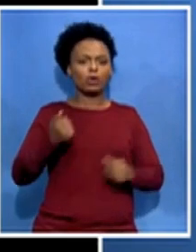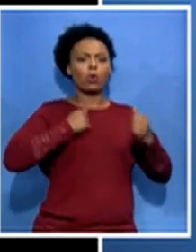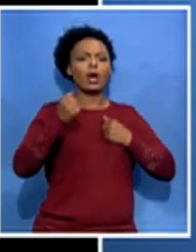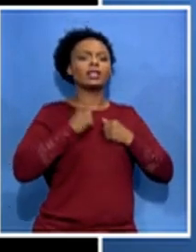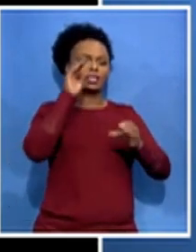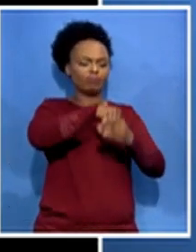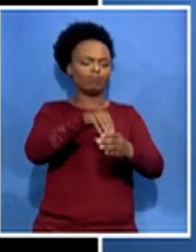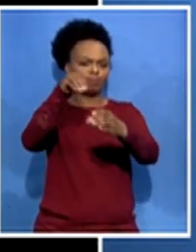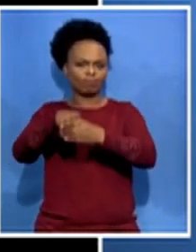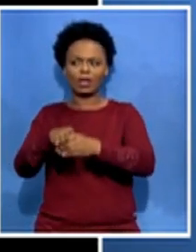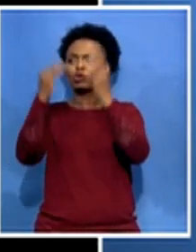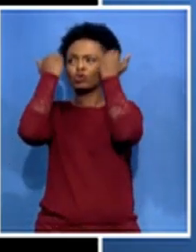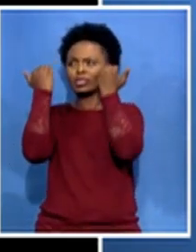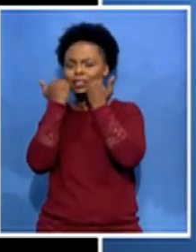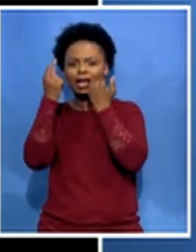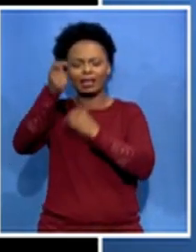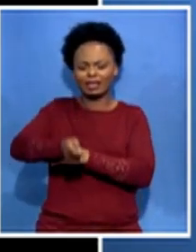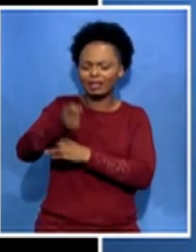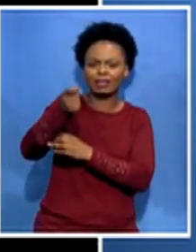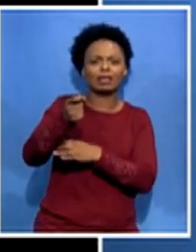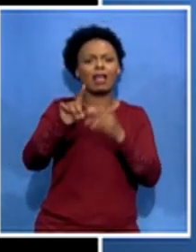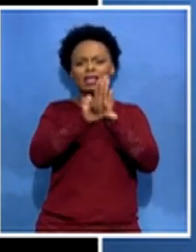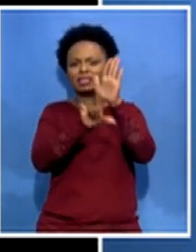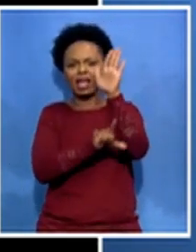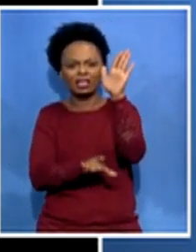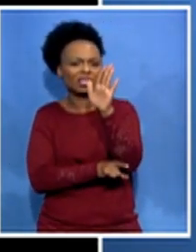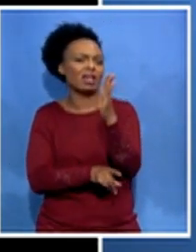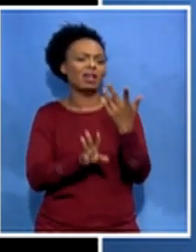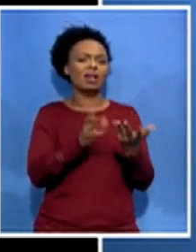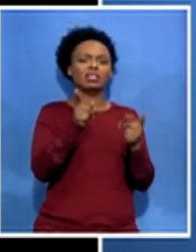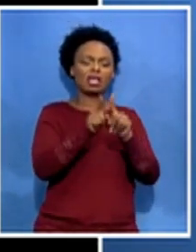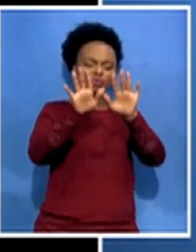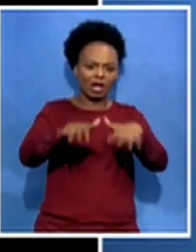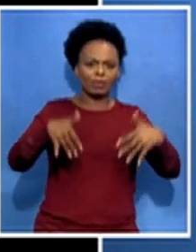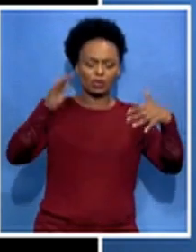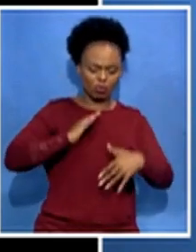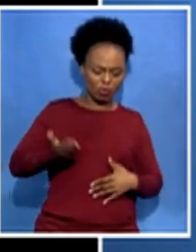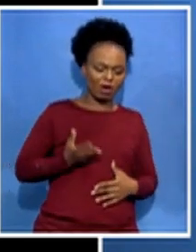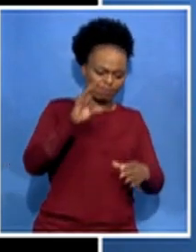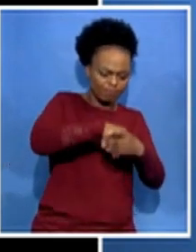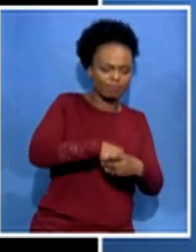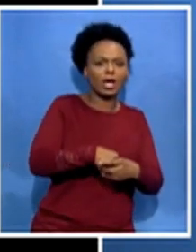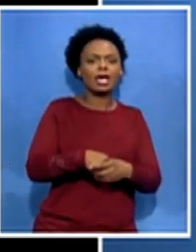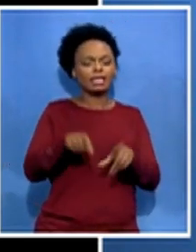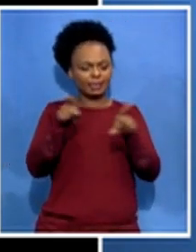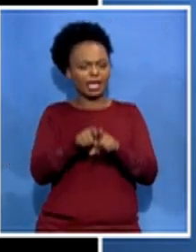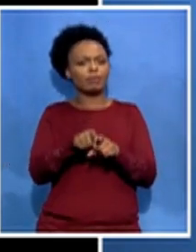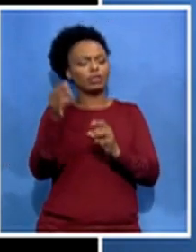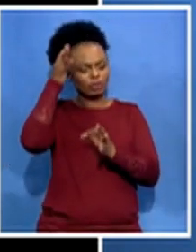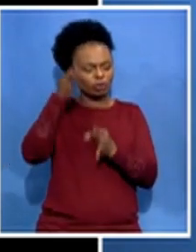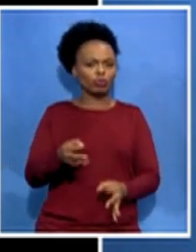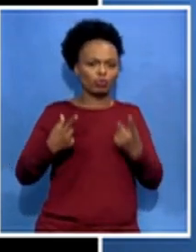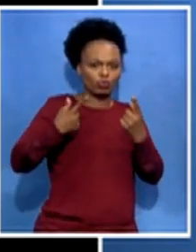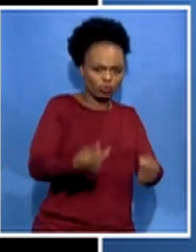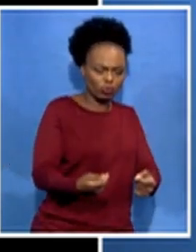but also in cabinet and therefore i think that healing process will continue and